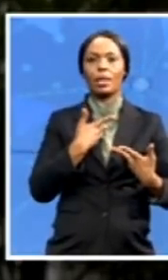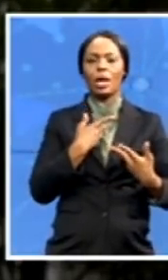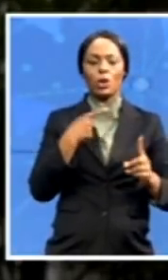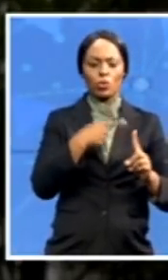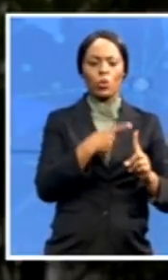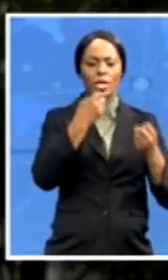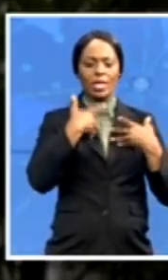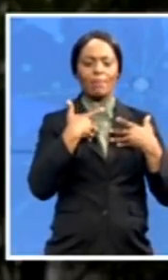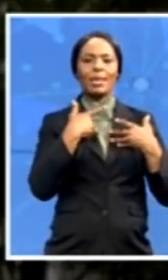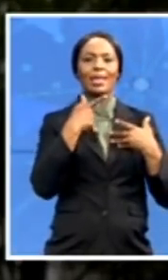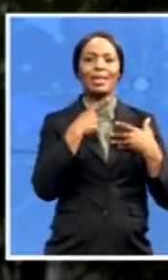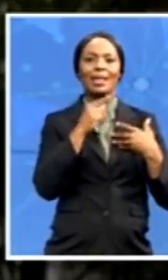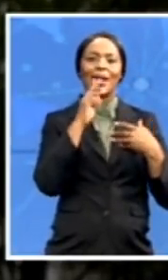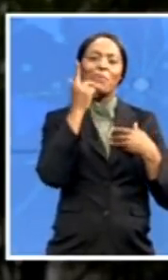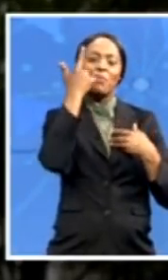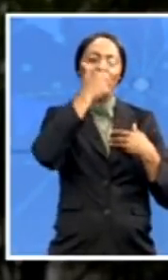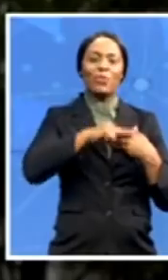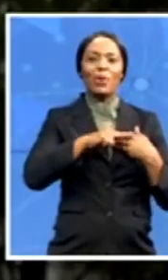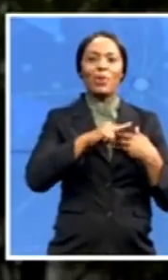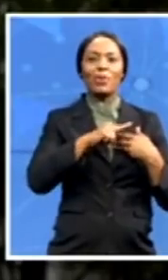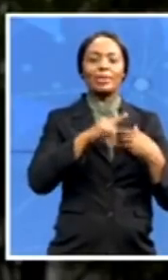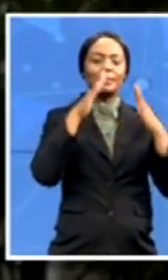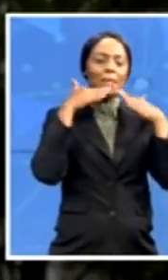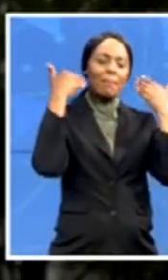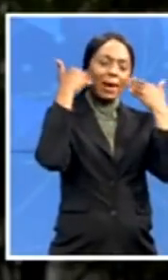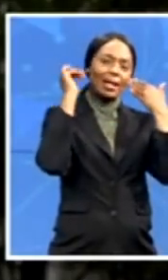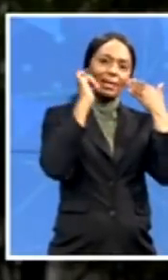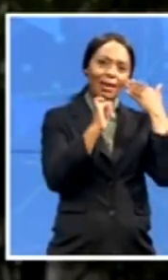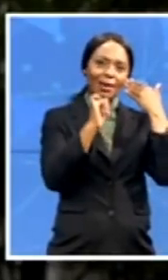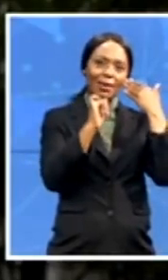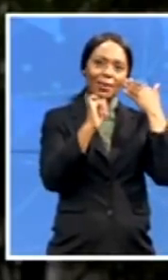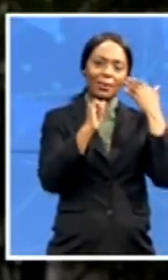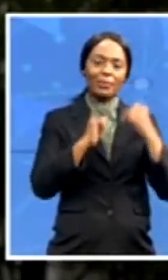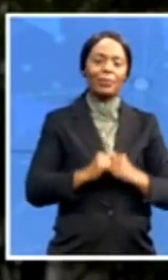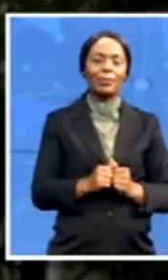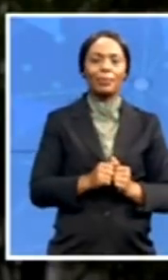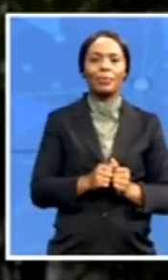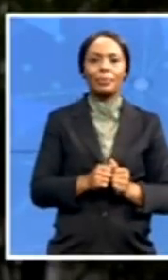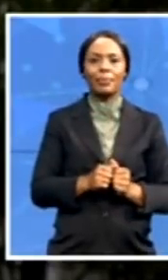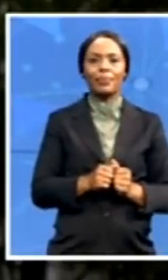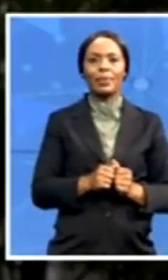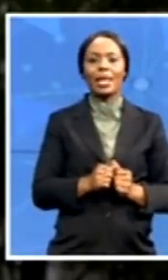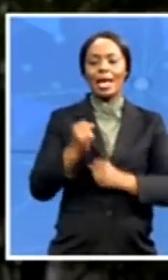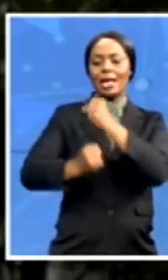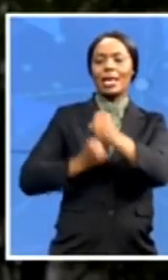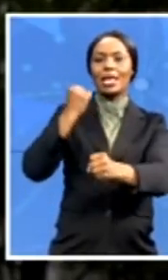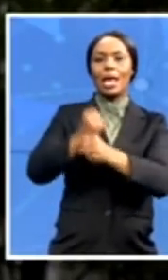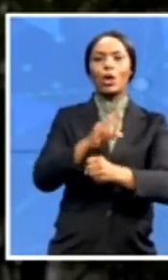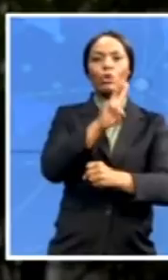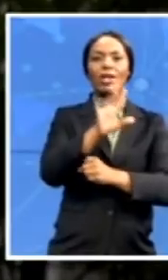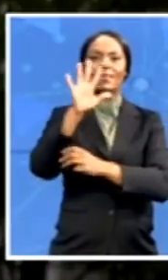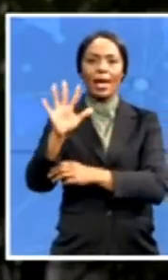reached your eyes. Twenty-five years later, and this is still true,